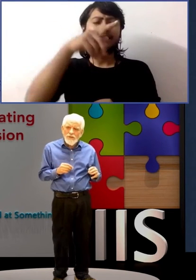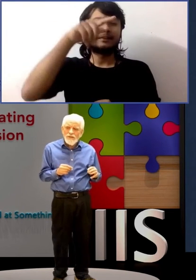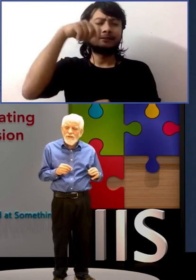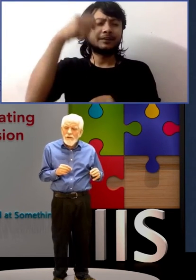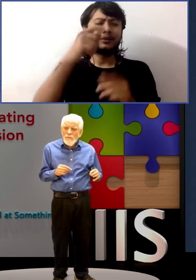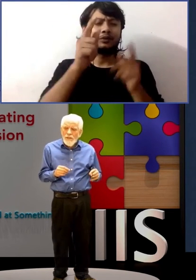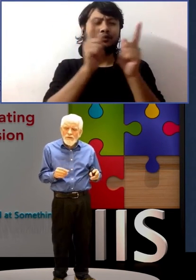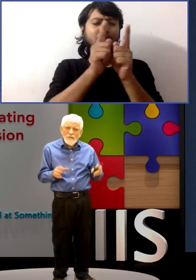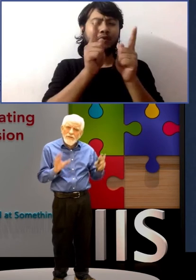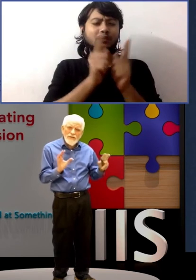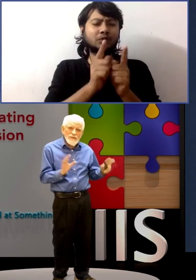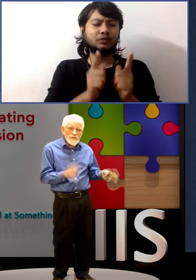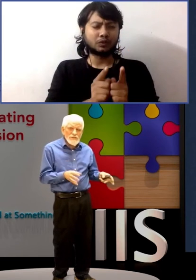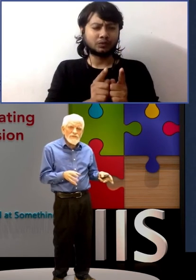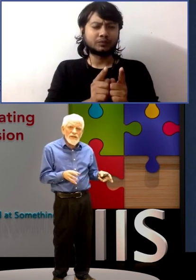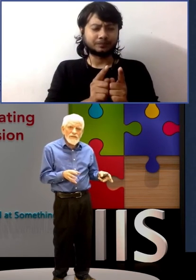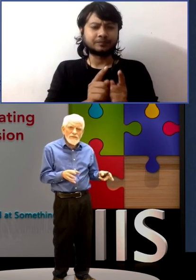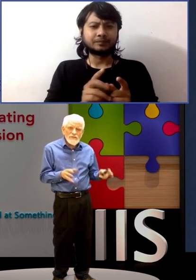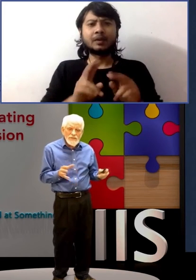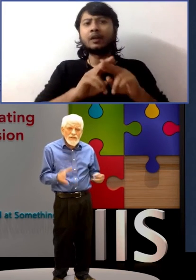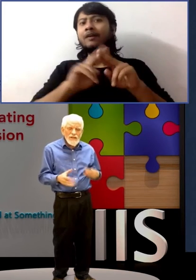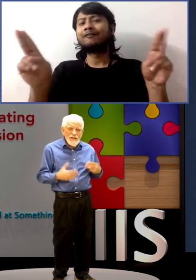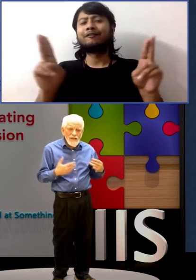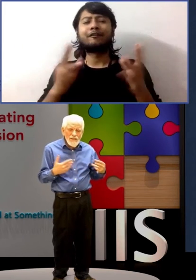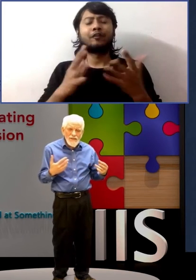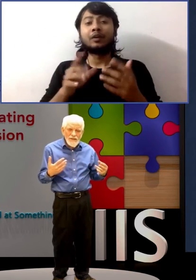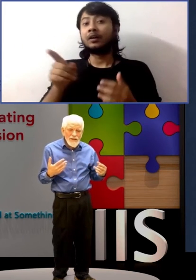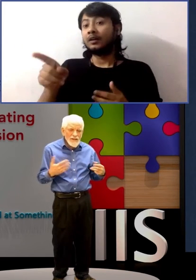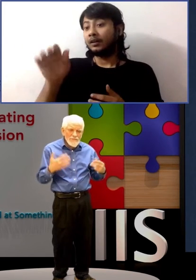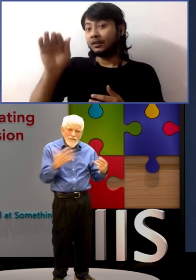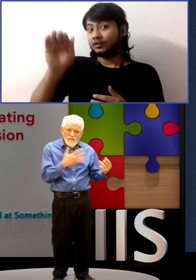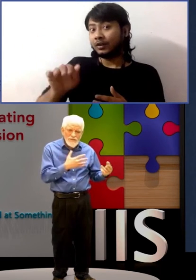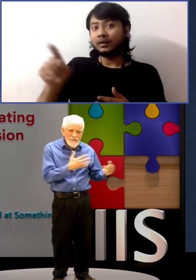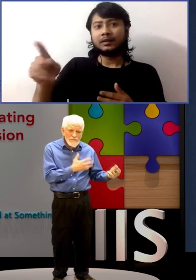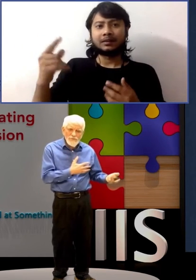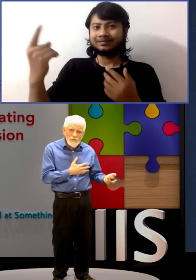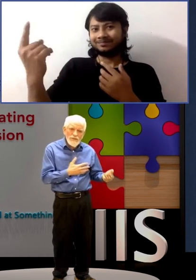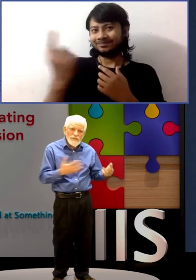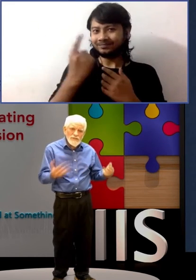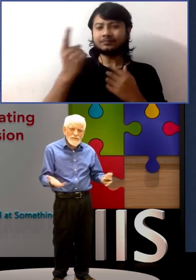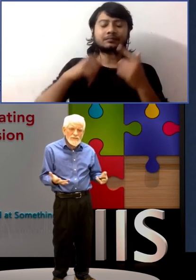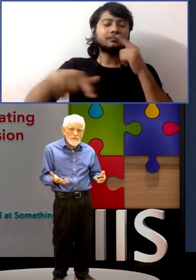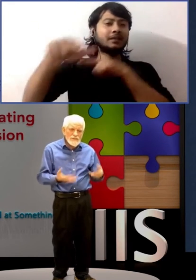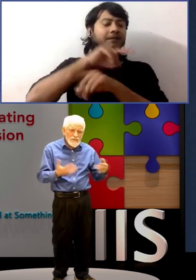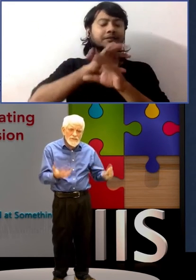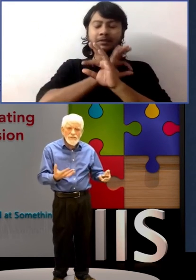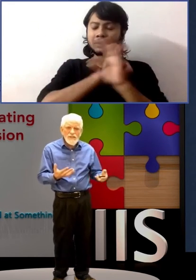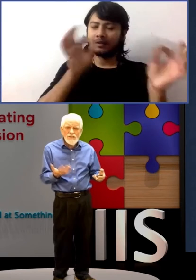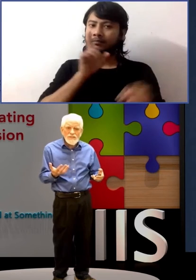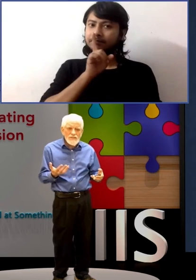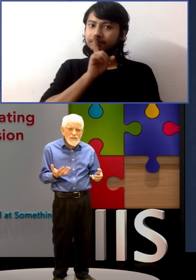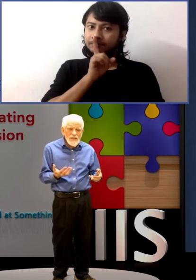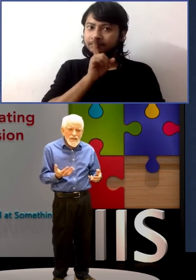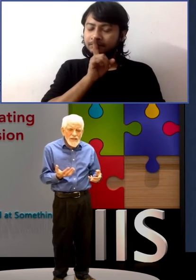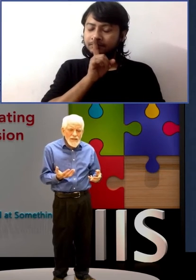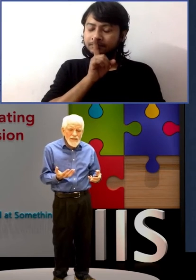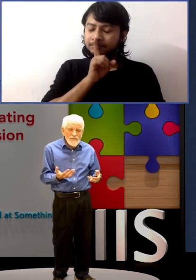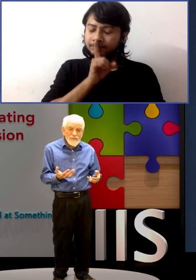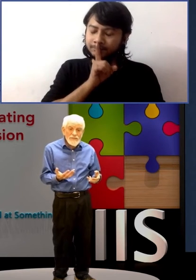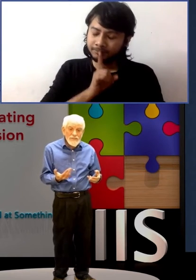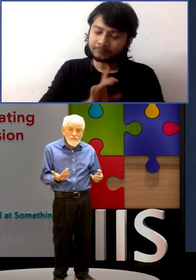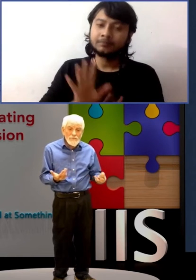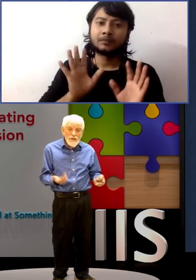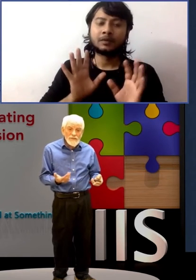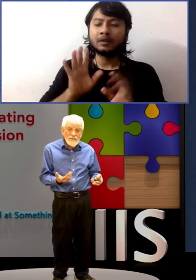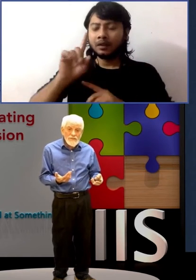each one. In the beginning there was no language. then after a few weeks you'll see the change. And